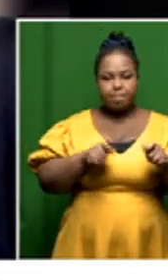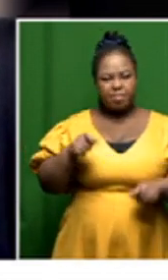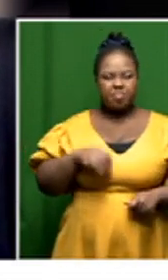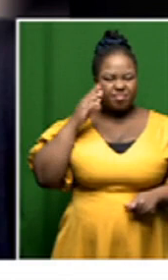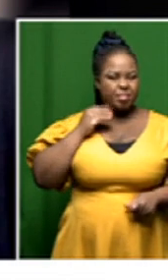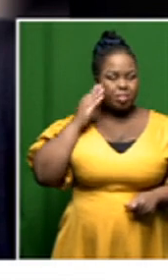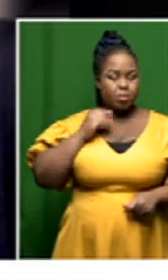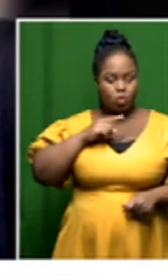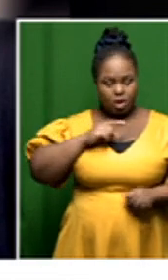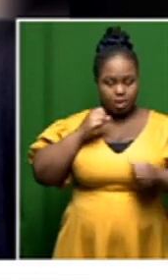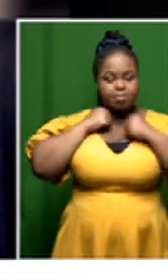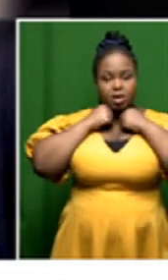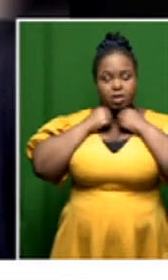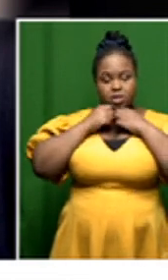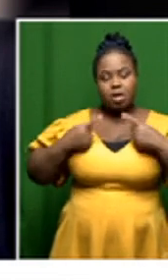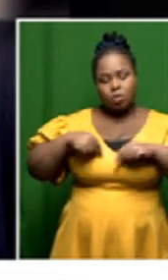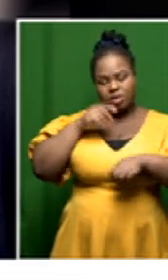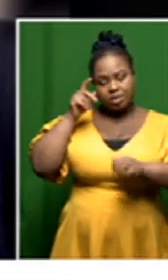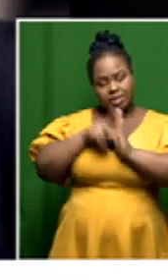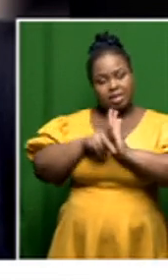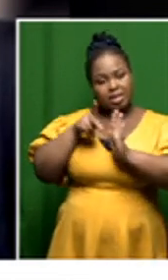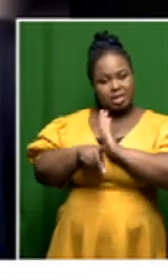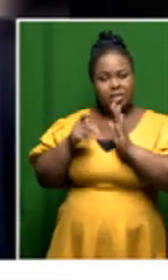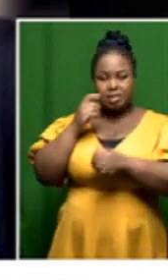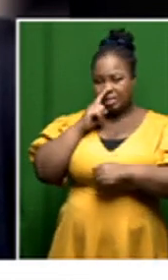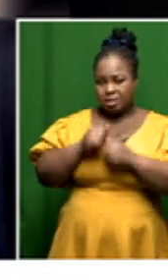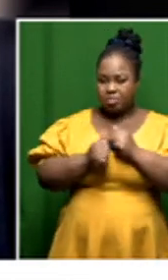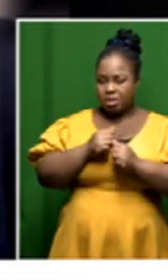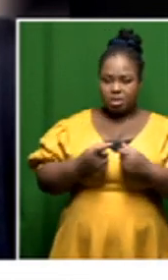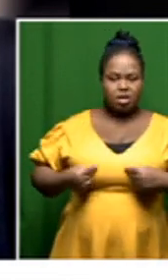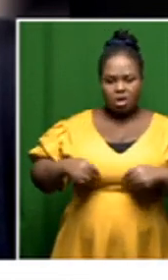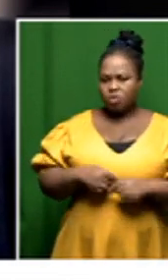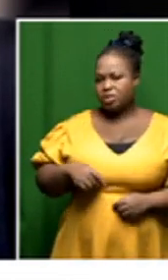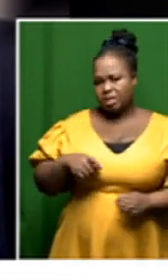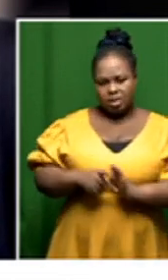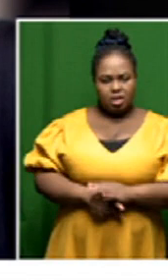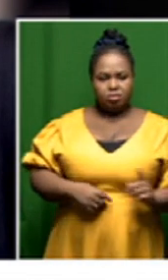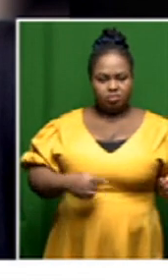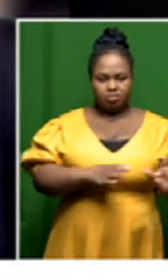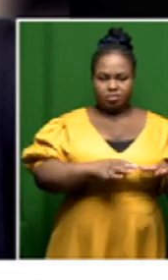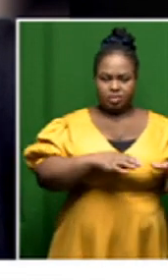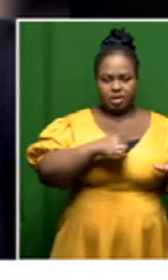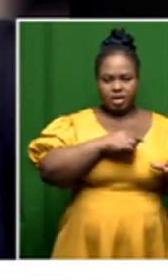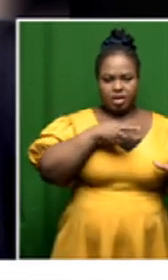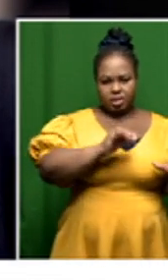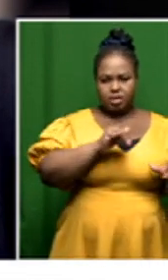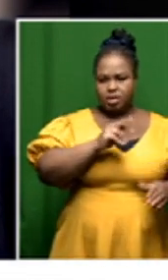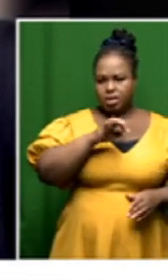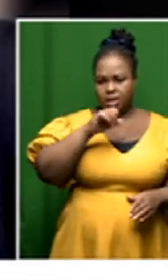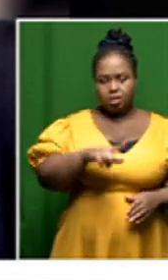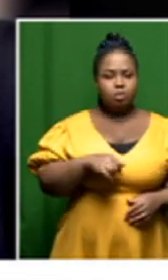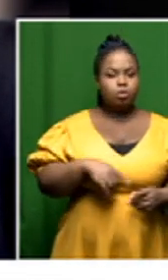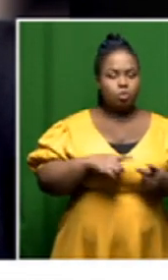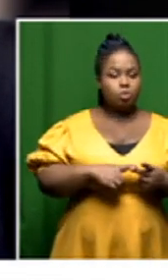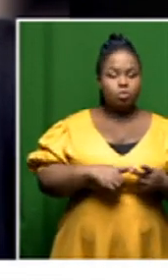they killed our parents they killed our brothers and our sisters who is gary now and who is afri forum to make these threats because these are